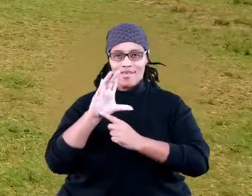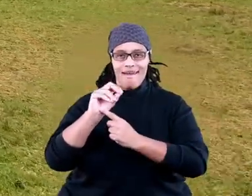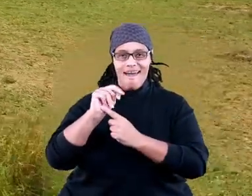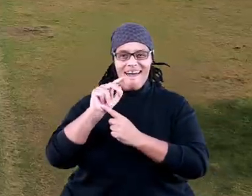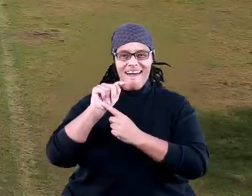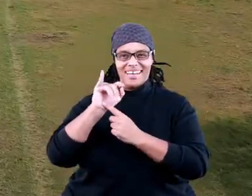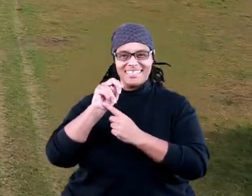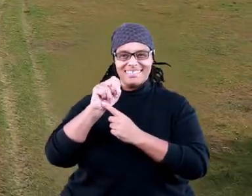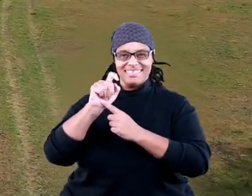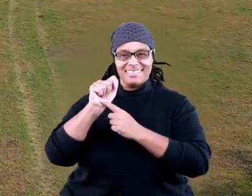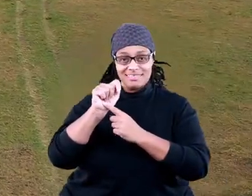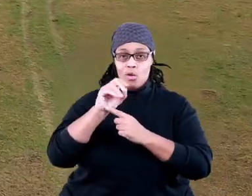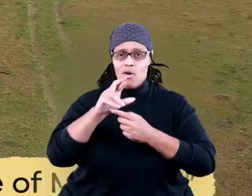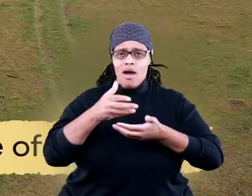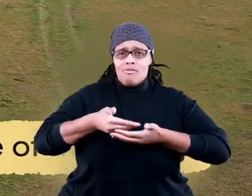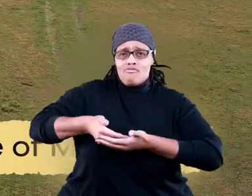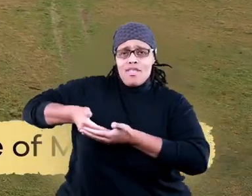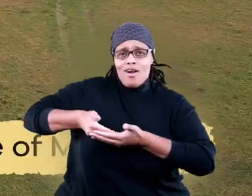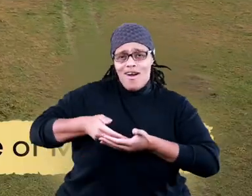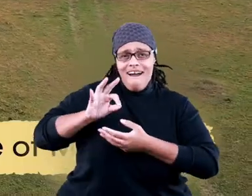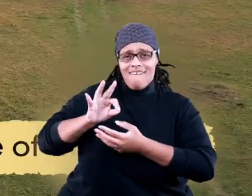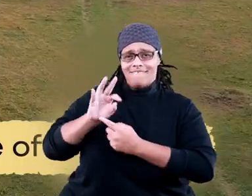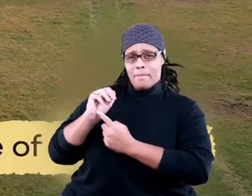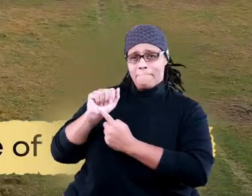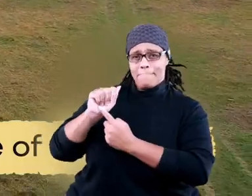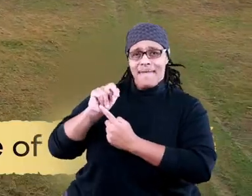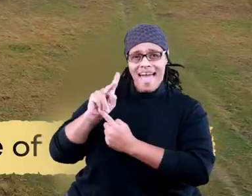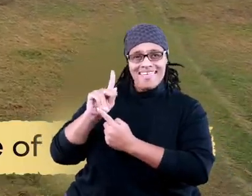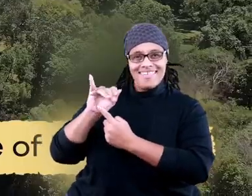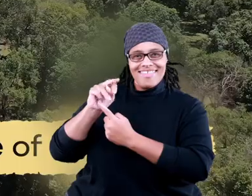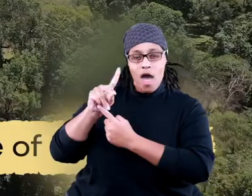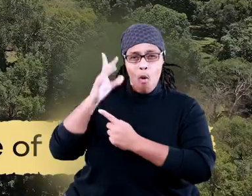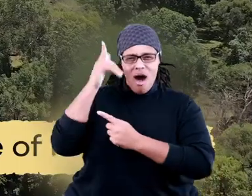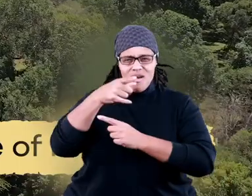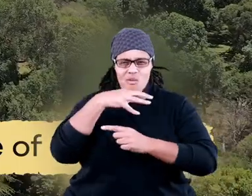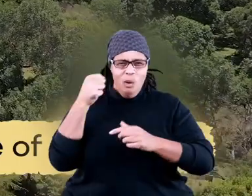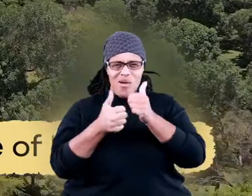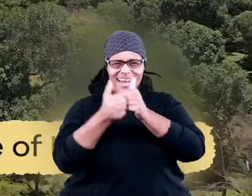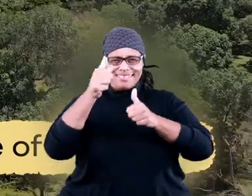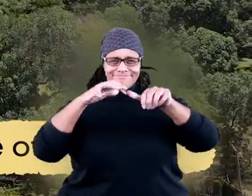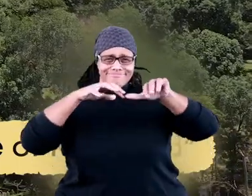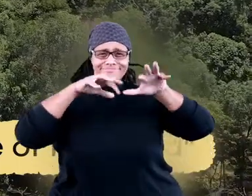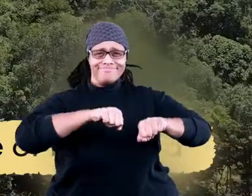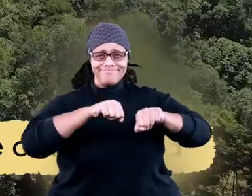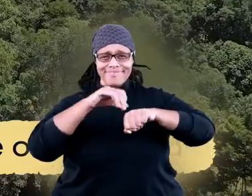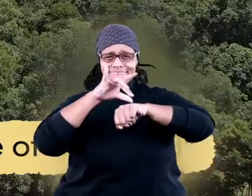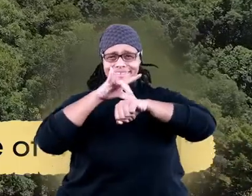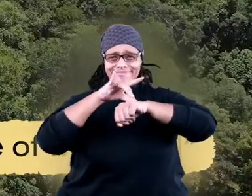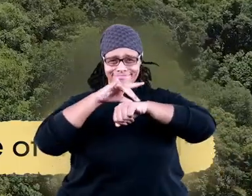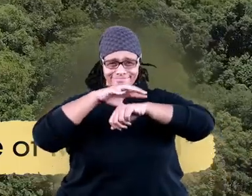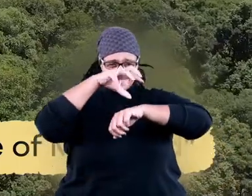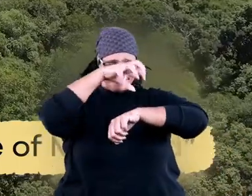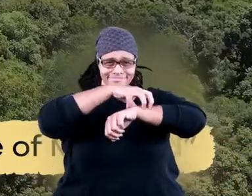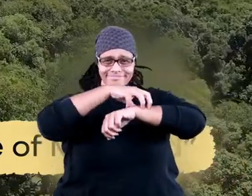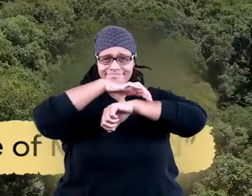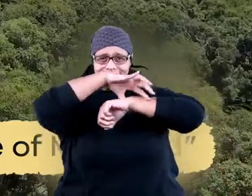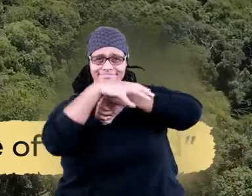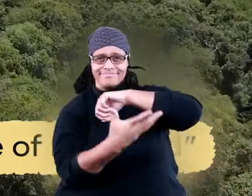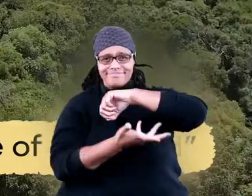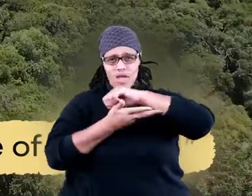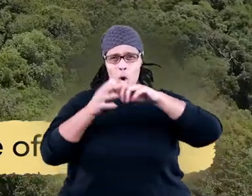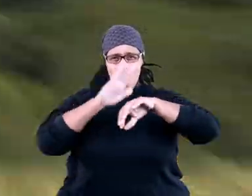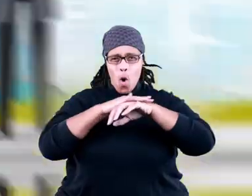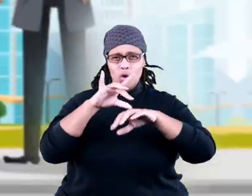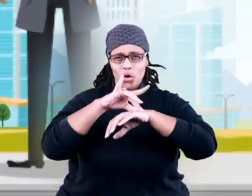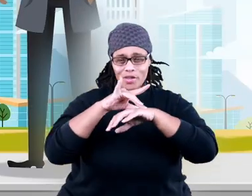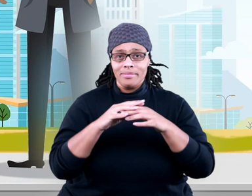Continent, or the Cradle of Mankind, because it's the oldest inhabited continent on